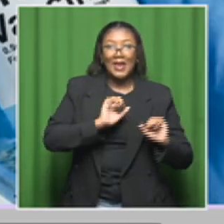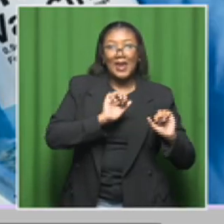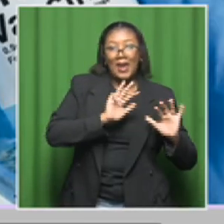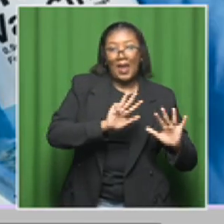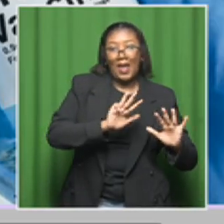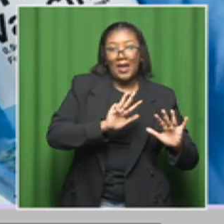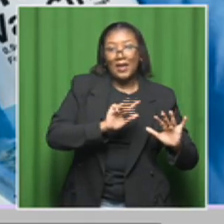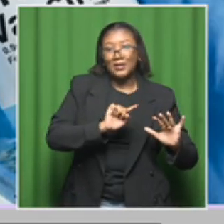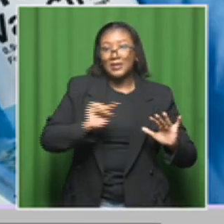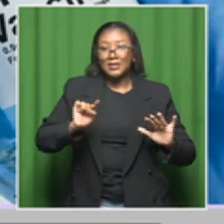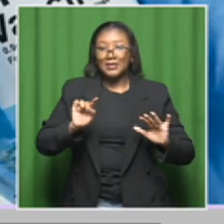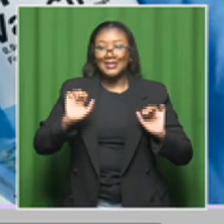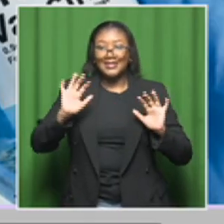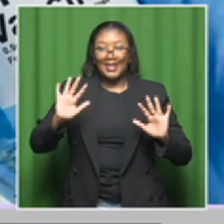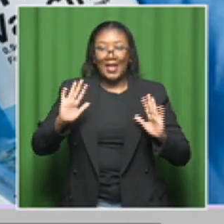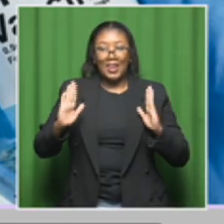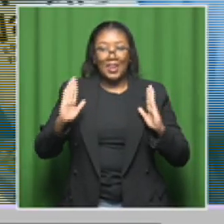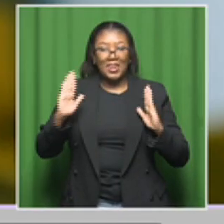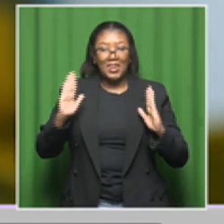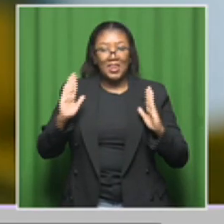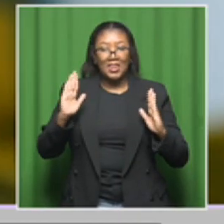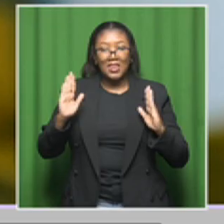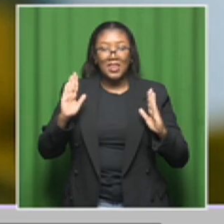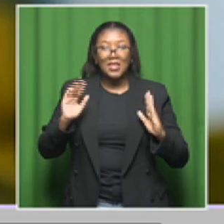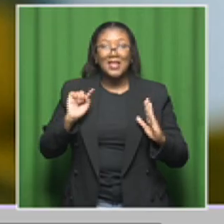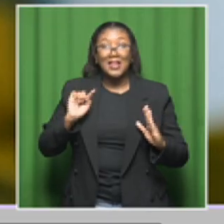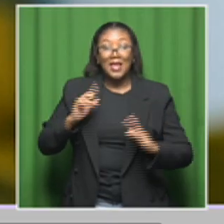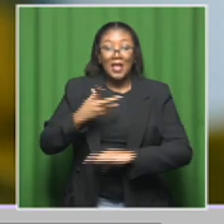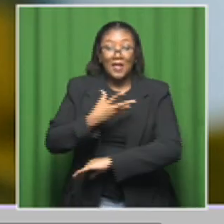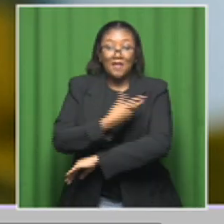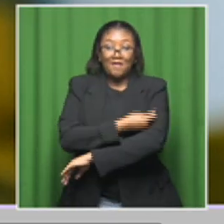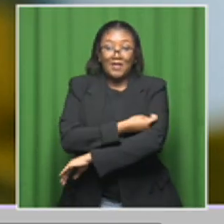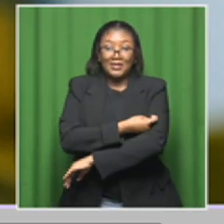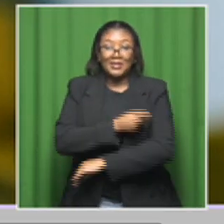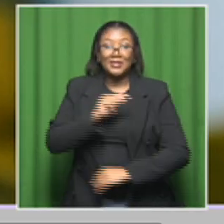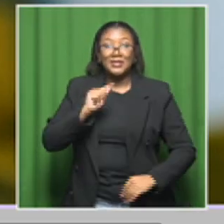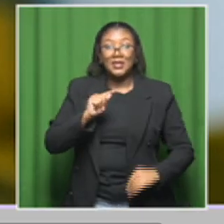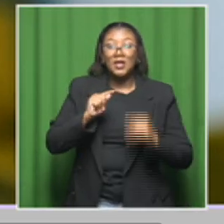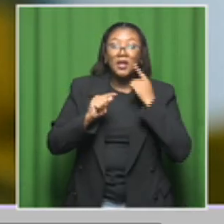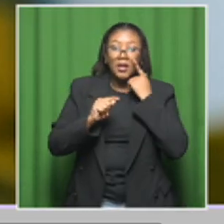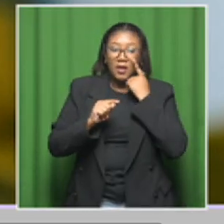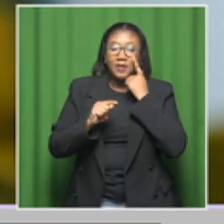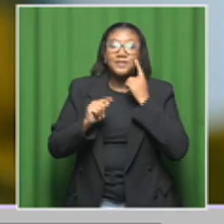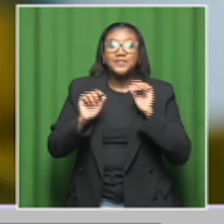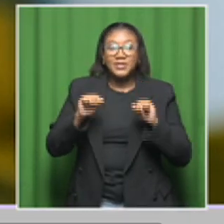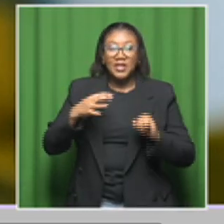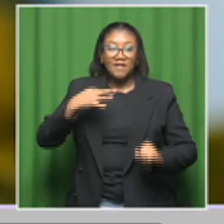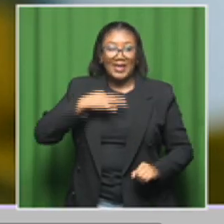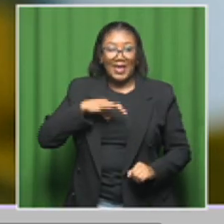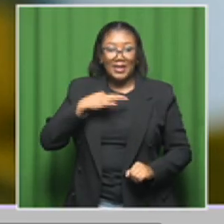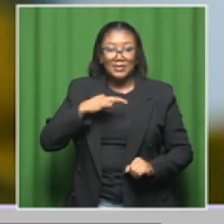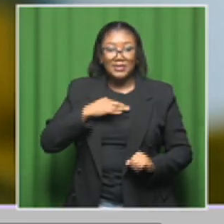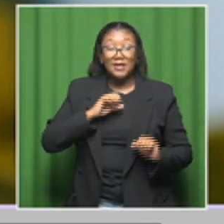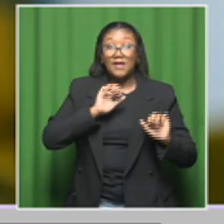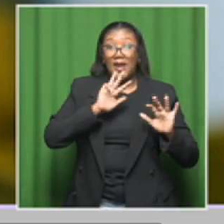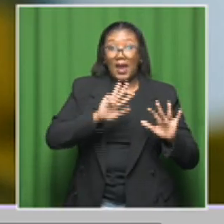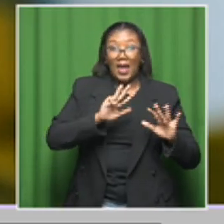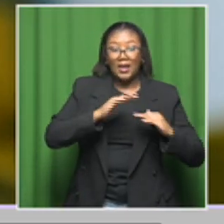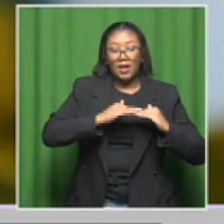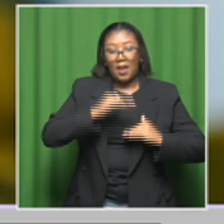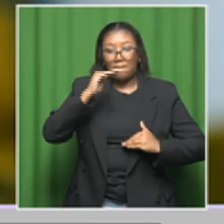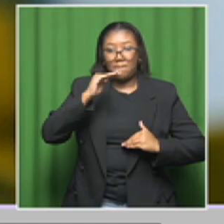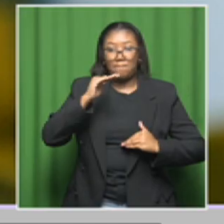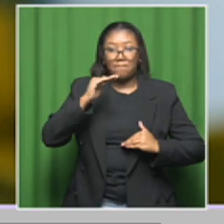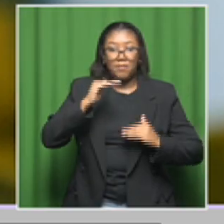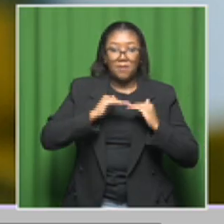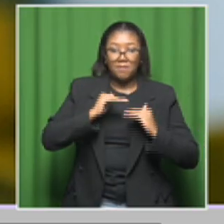10 years old. The vaccine is only registered for use in girls 9 years and older. That's why we don't